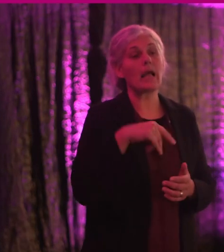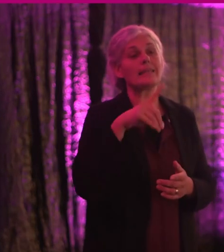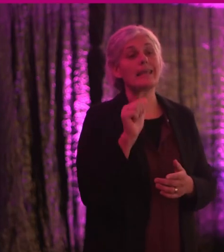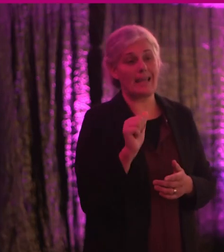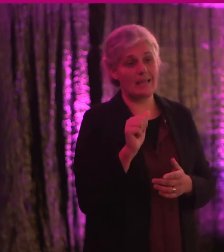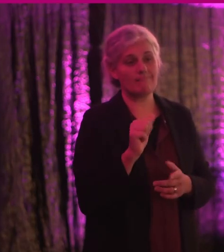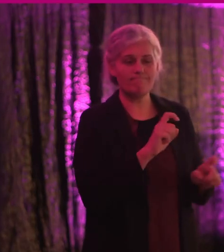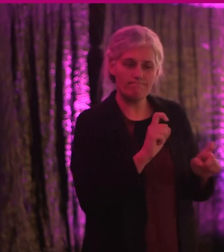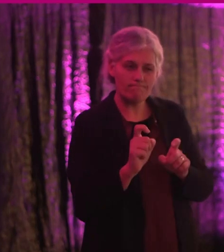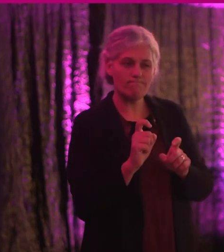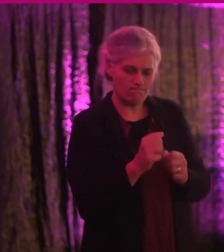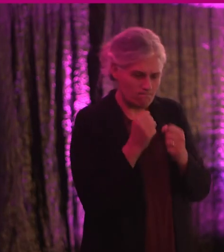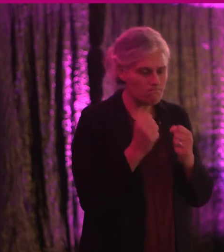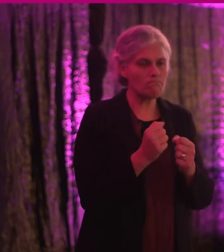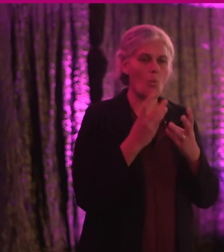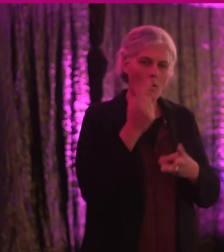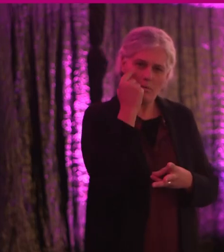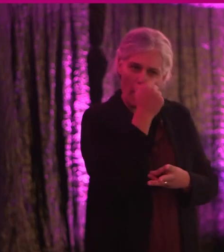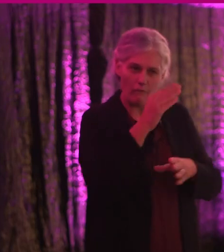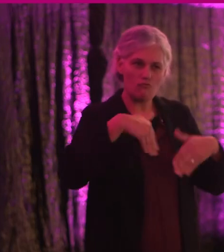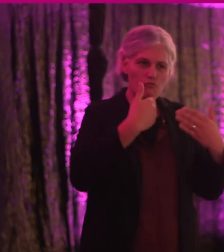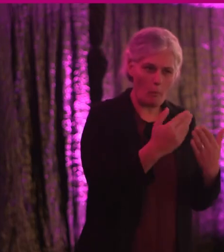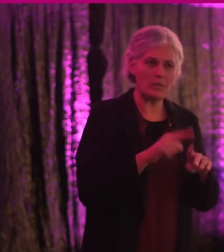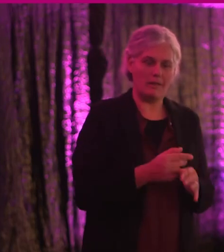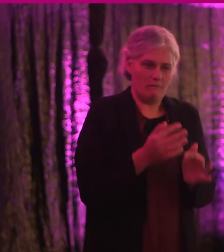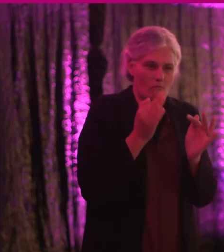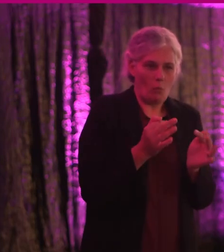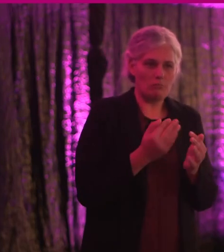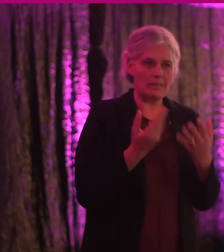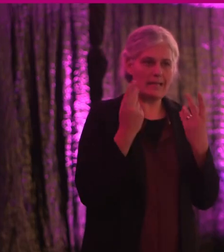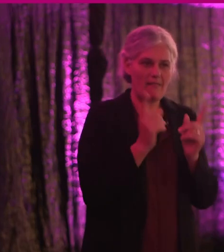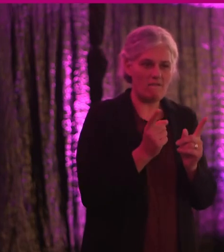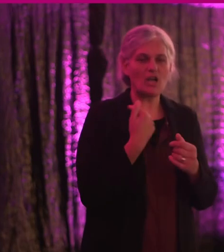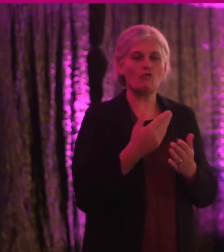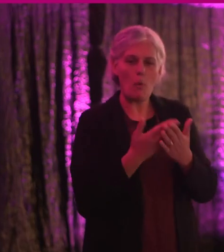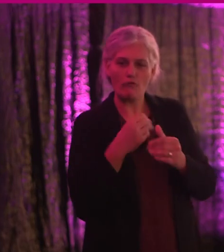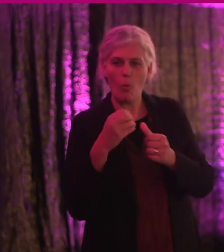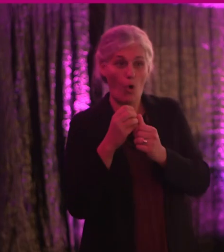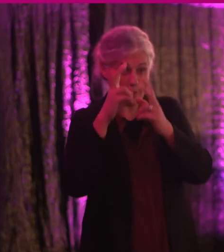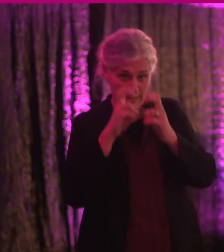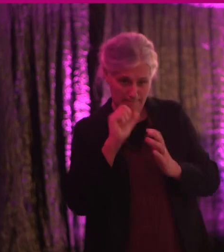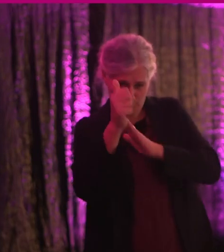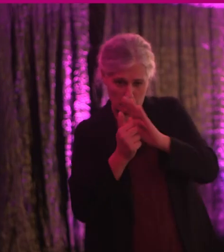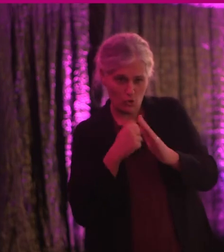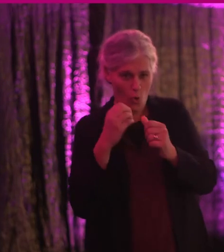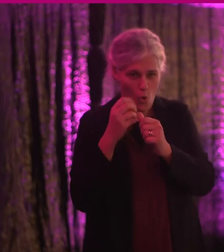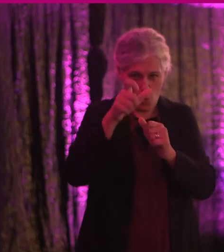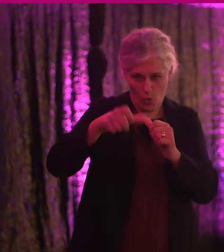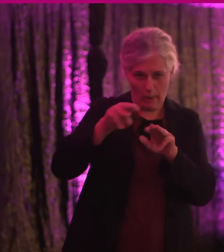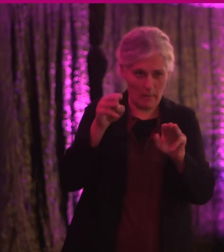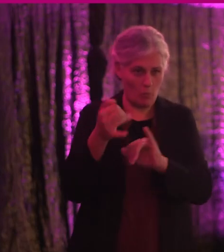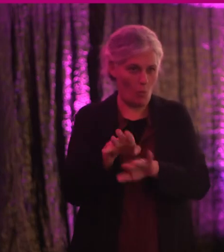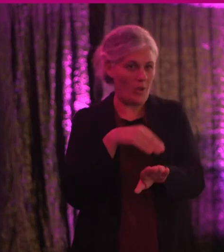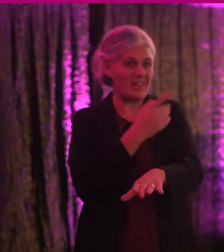remains committed to bringing evidence-informed advice and learning from the expertise and experiences of persons with